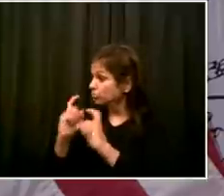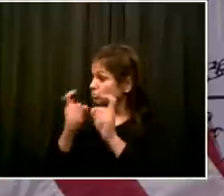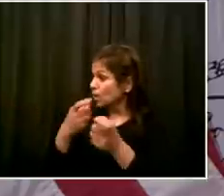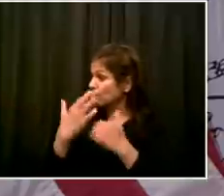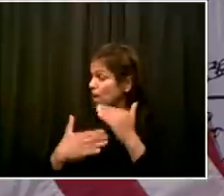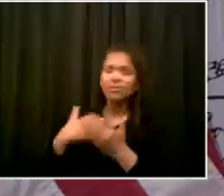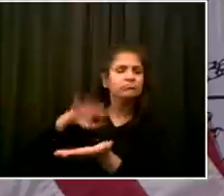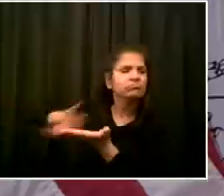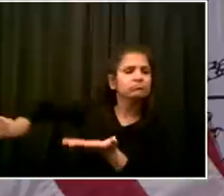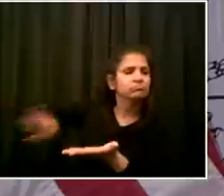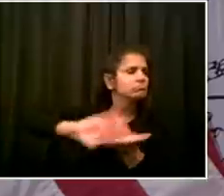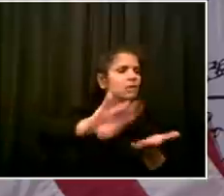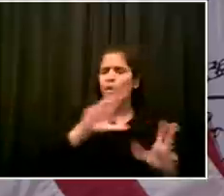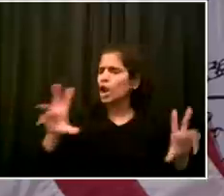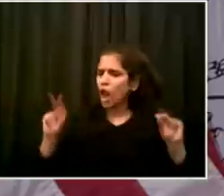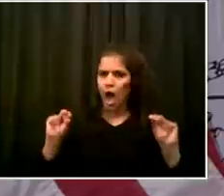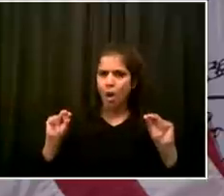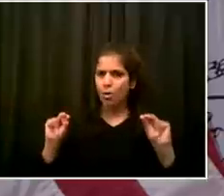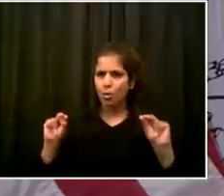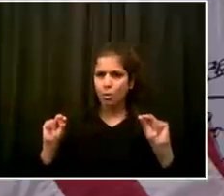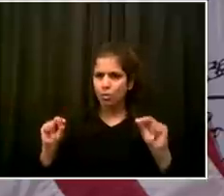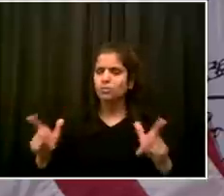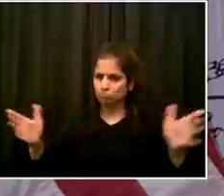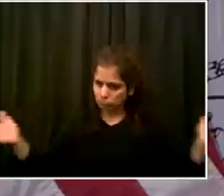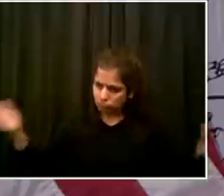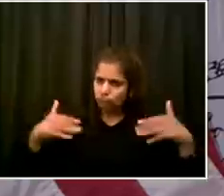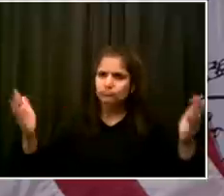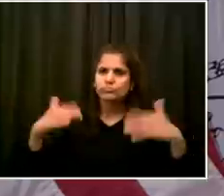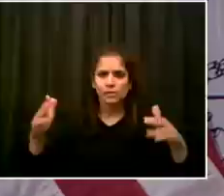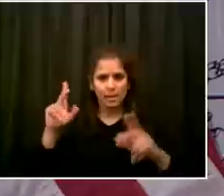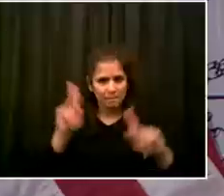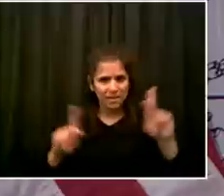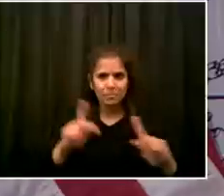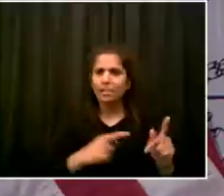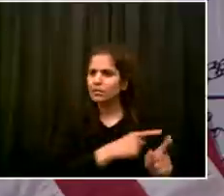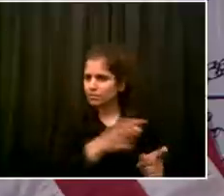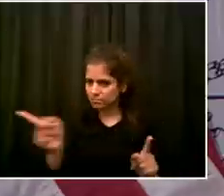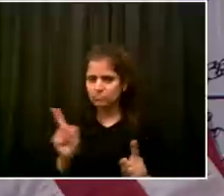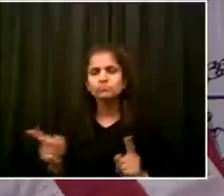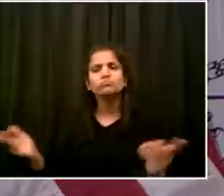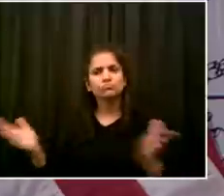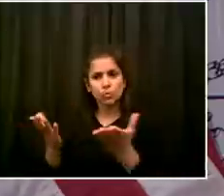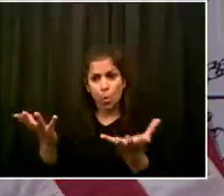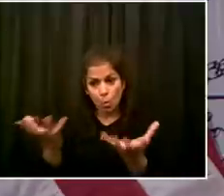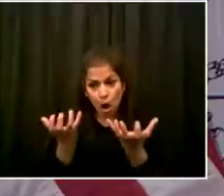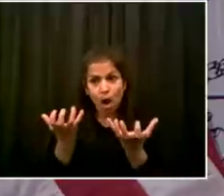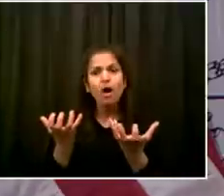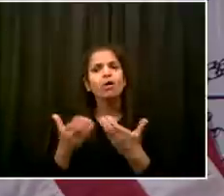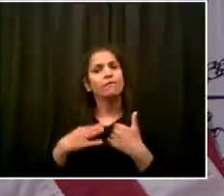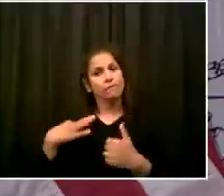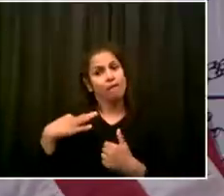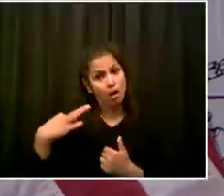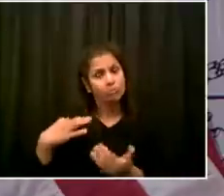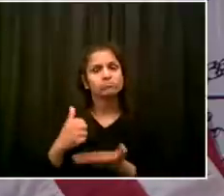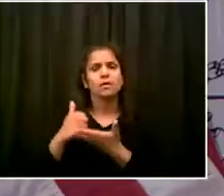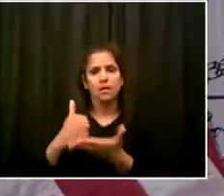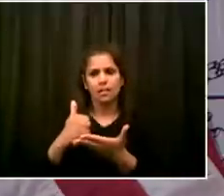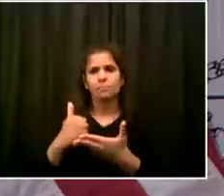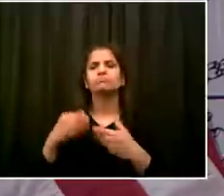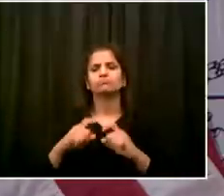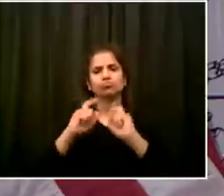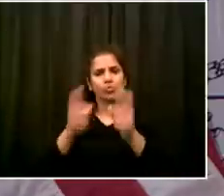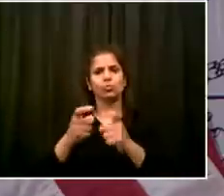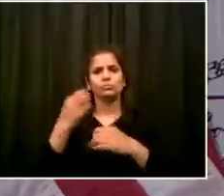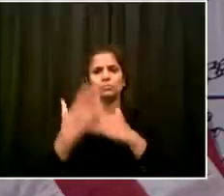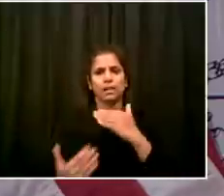The next is Gloria from New York One. Thank you. Good morning. Mr. Mayor, have two questions. The first